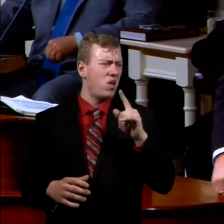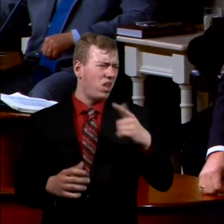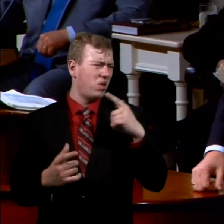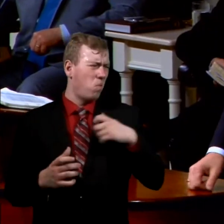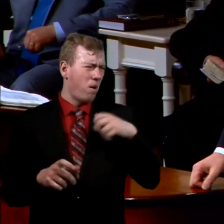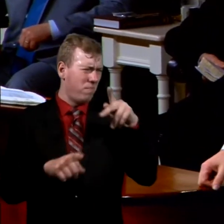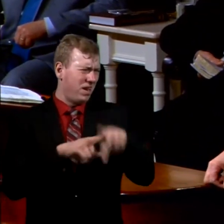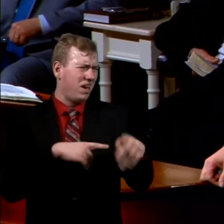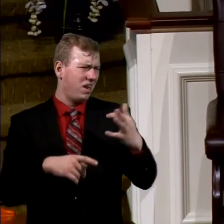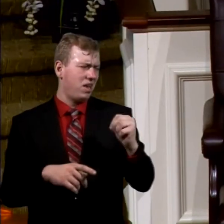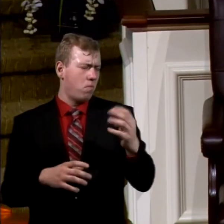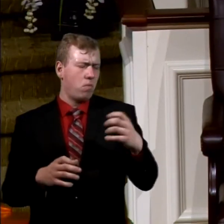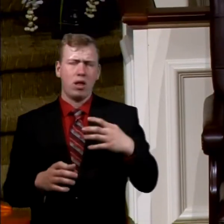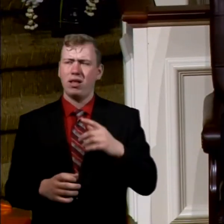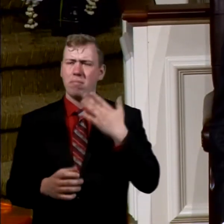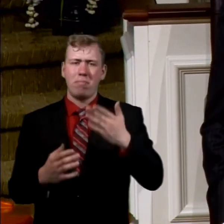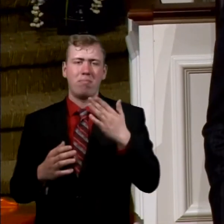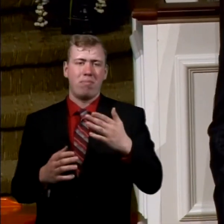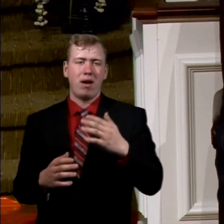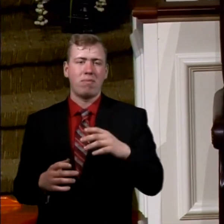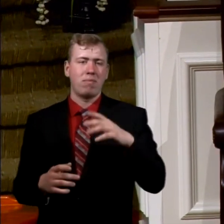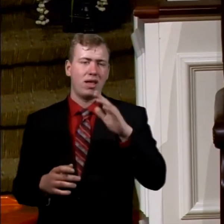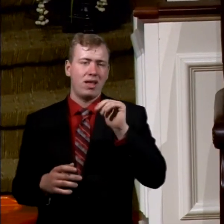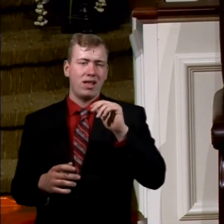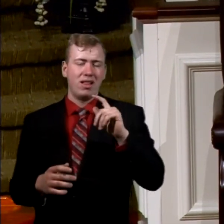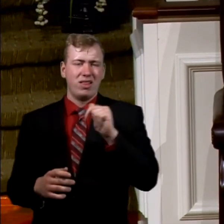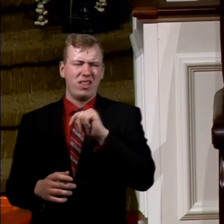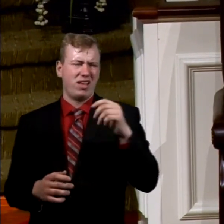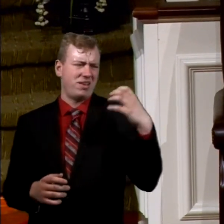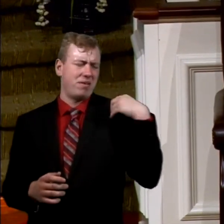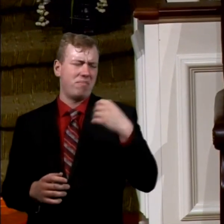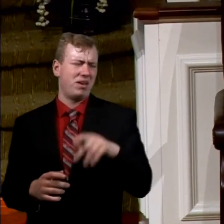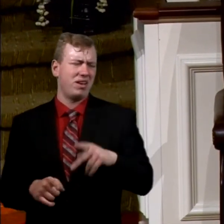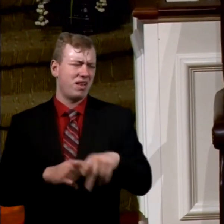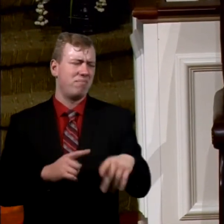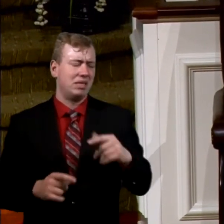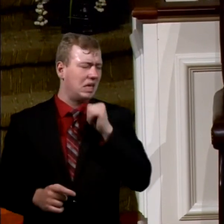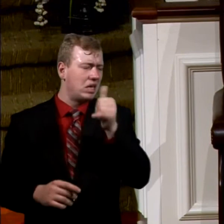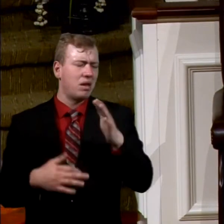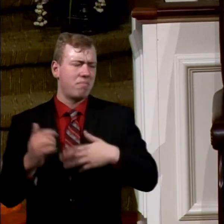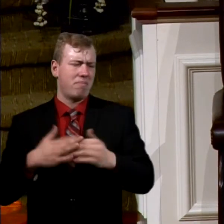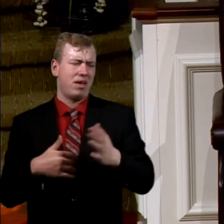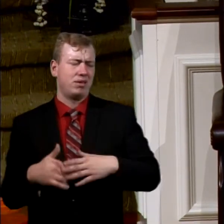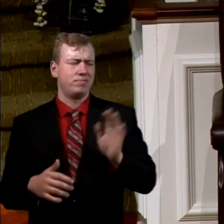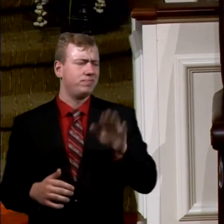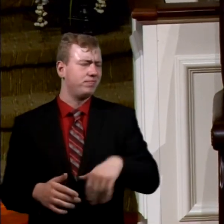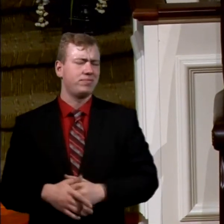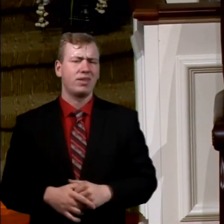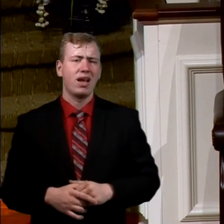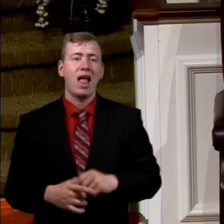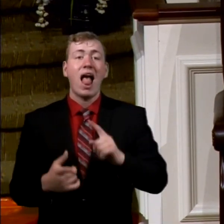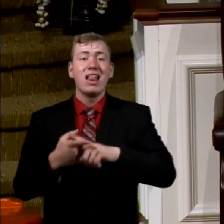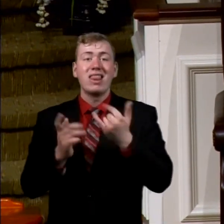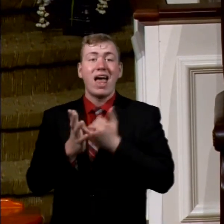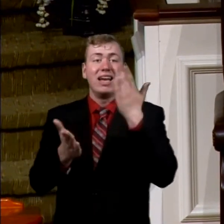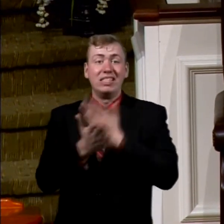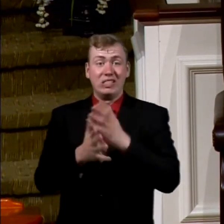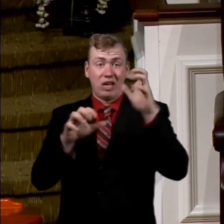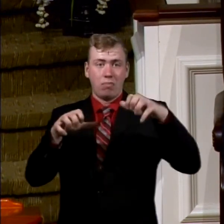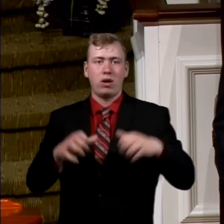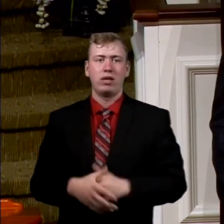kill this country bumpkin, this little guy from Tish. He said, nah, let him walk. It doesn't matter. And then it stopped raining for a while. And they were looking for him.